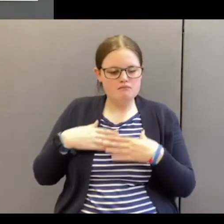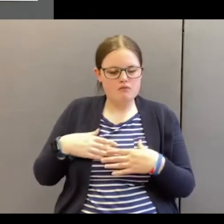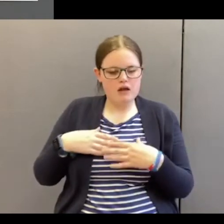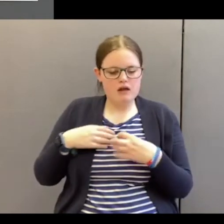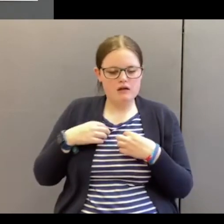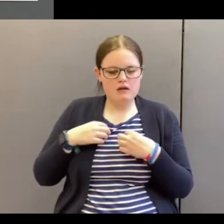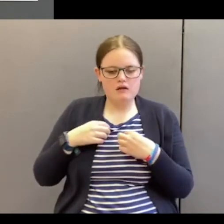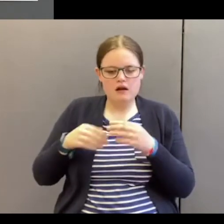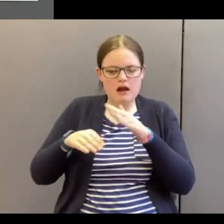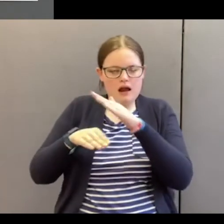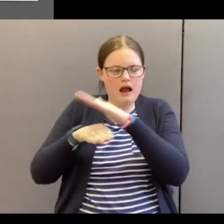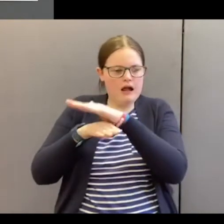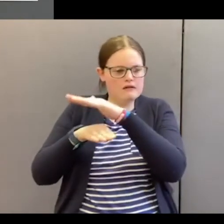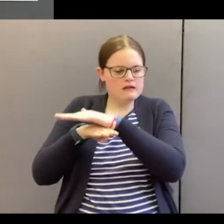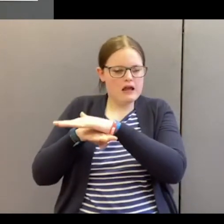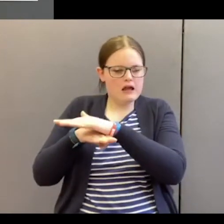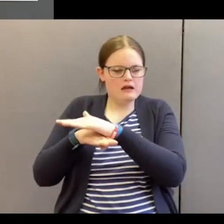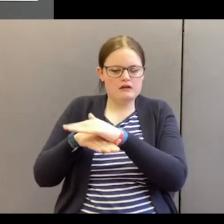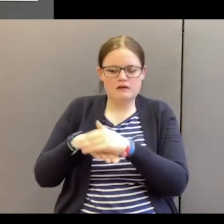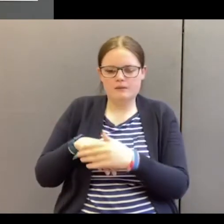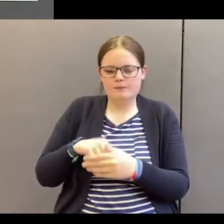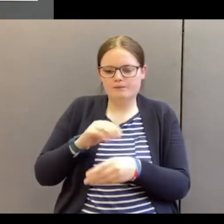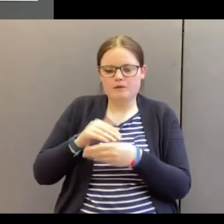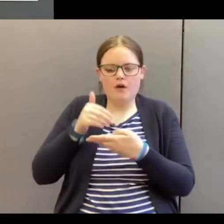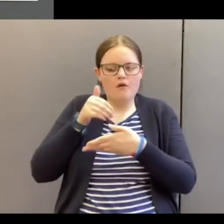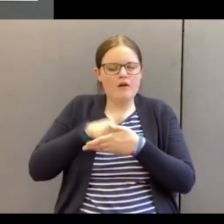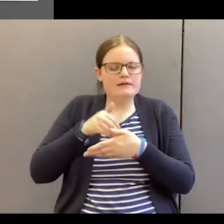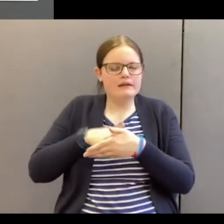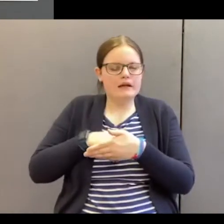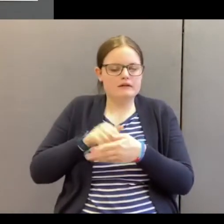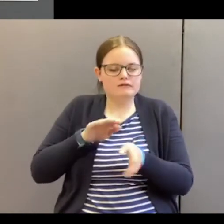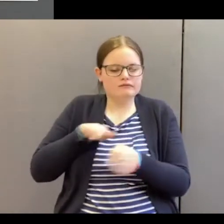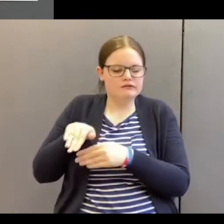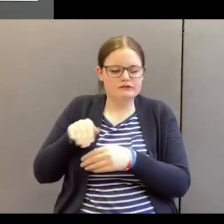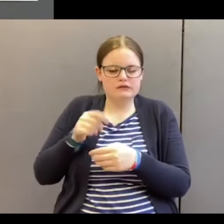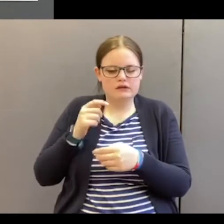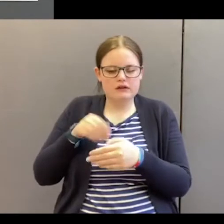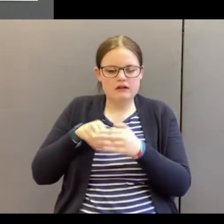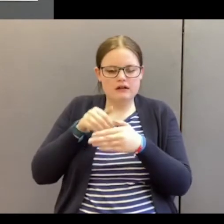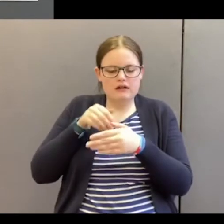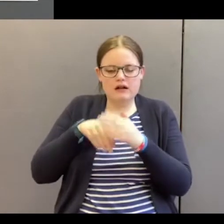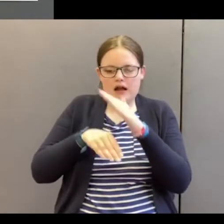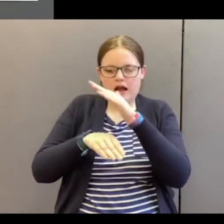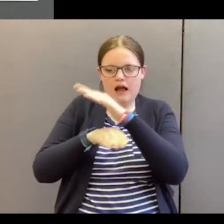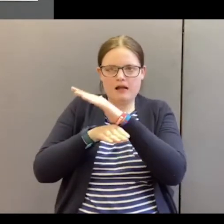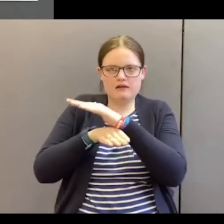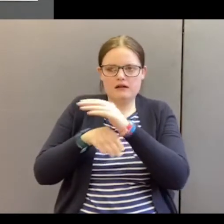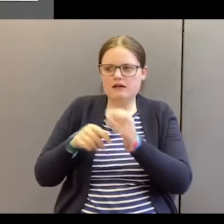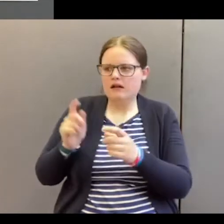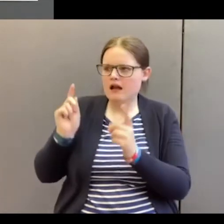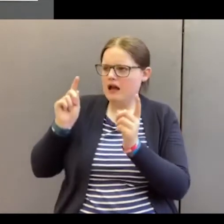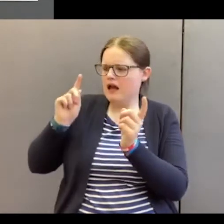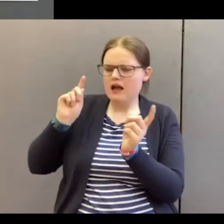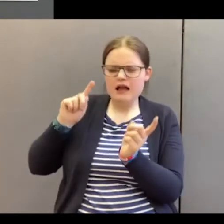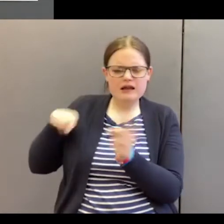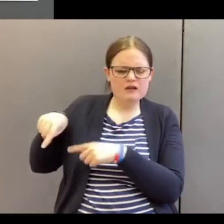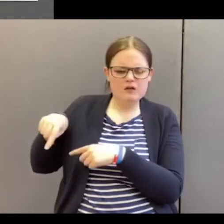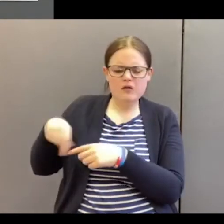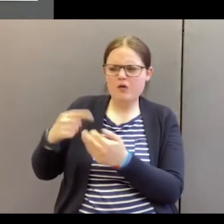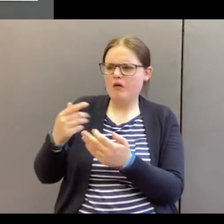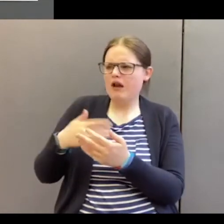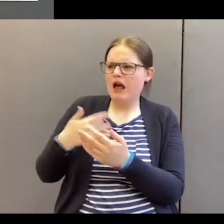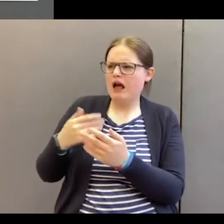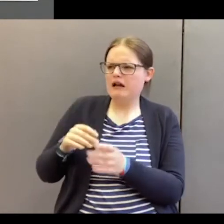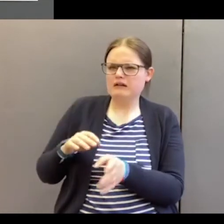outward rather than the inward. The world says ignore the monotony of life